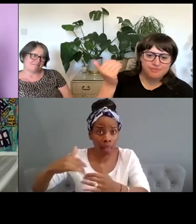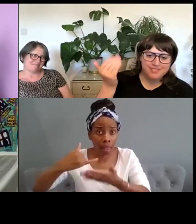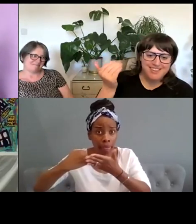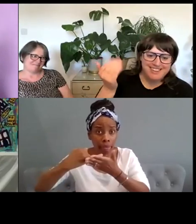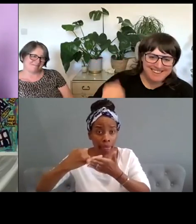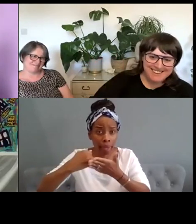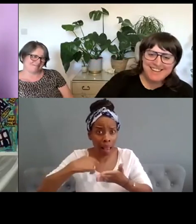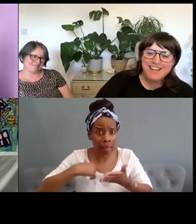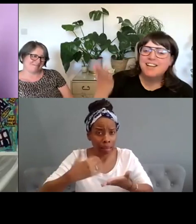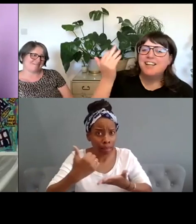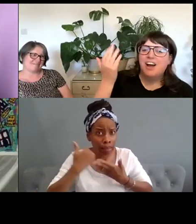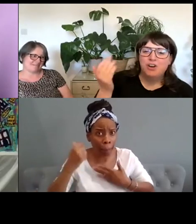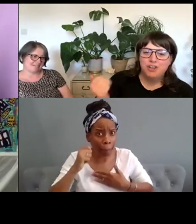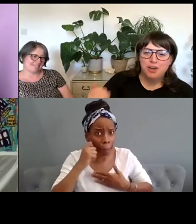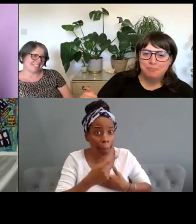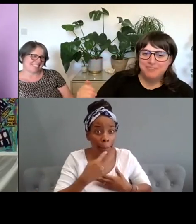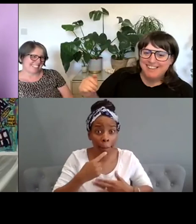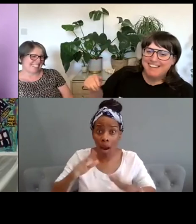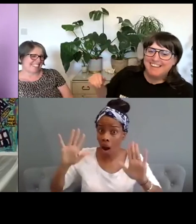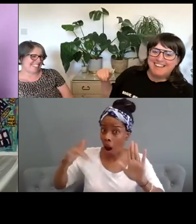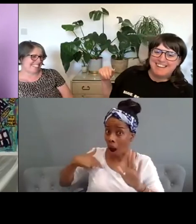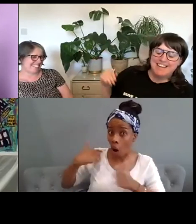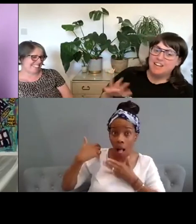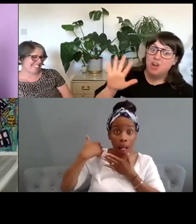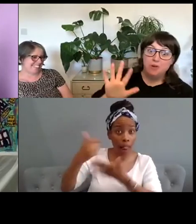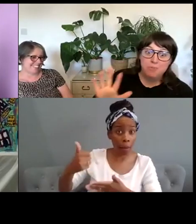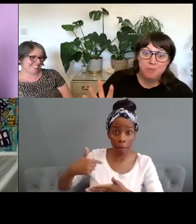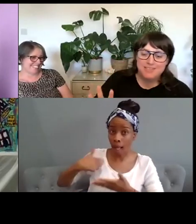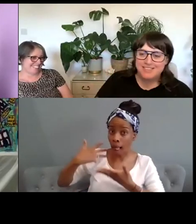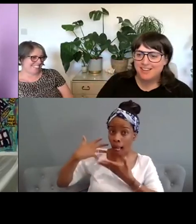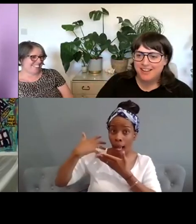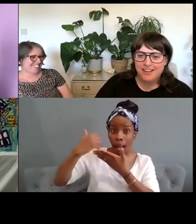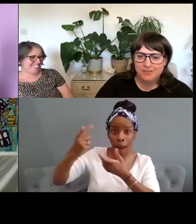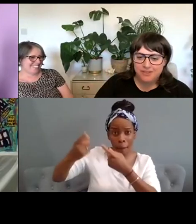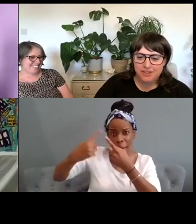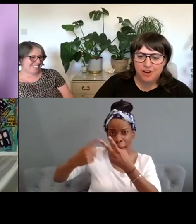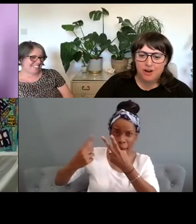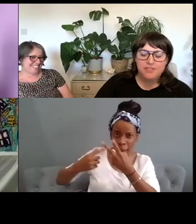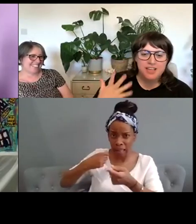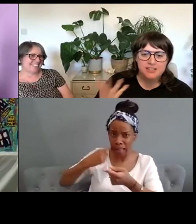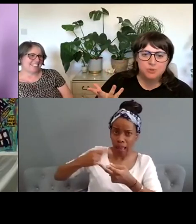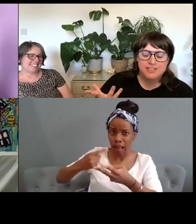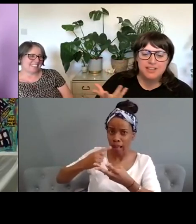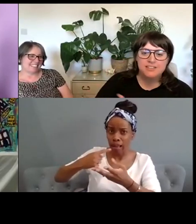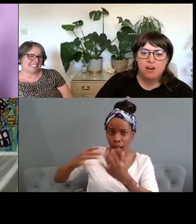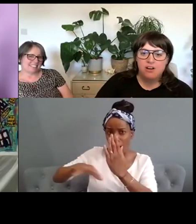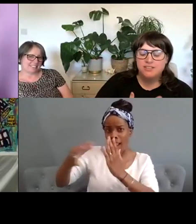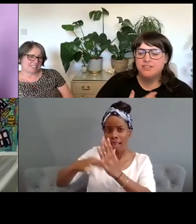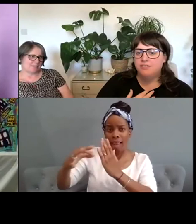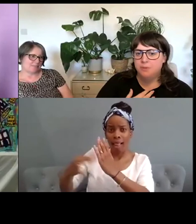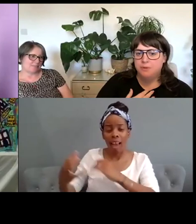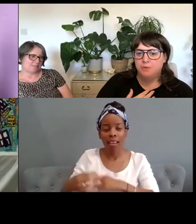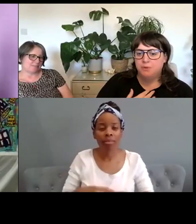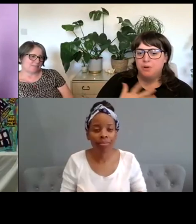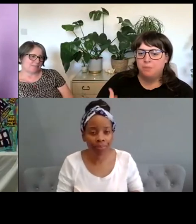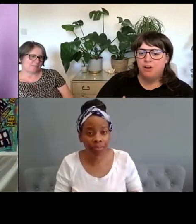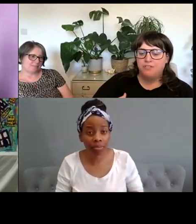i'll hook you up no promises like you know i think it's always and it's hard isn't it